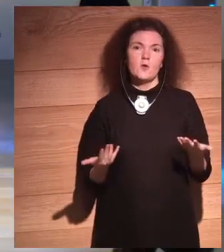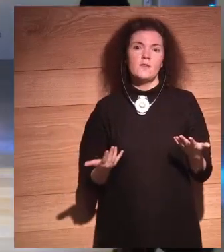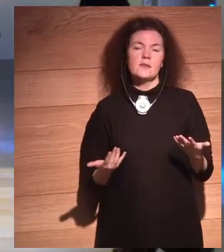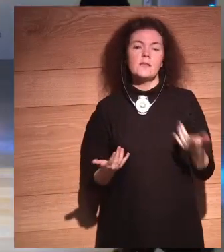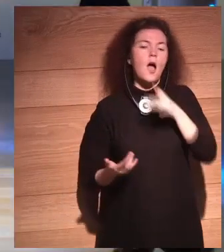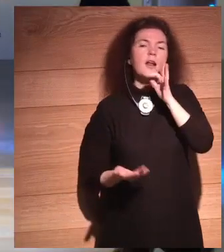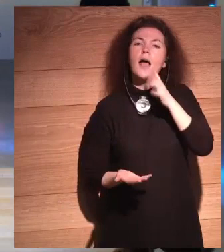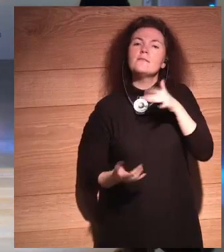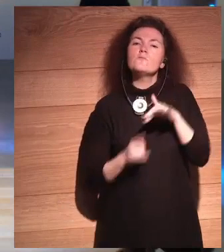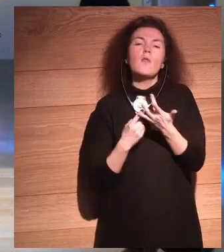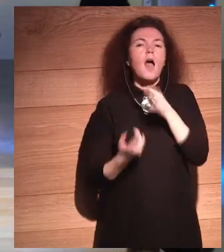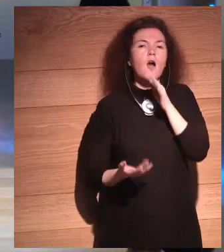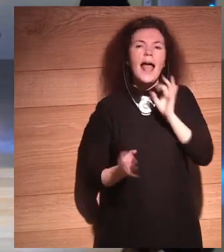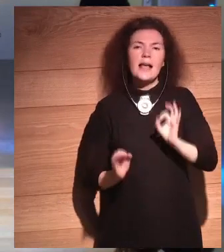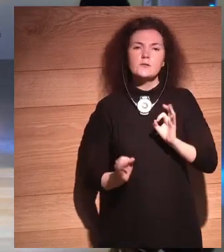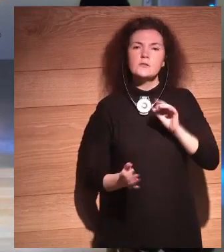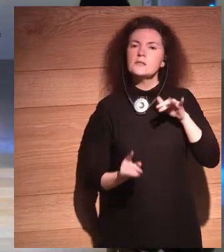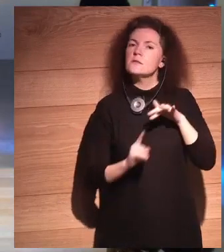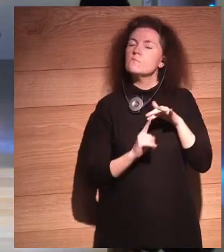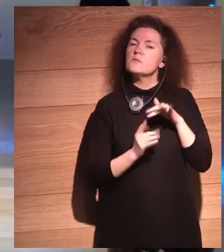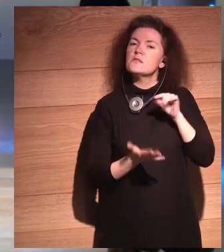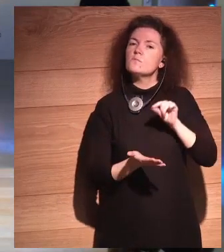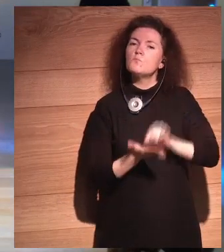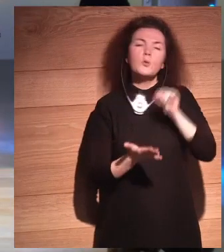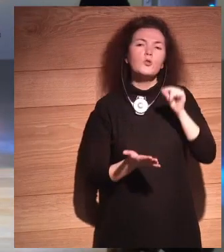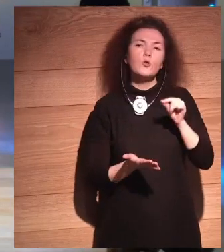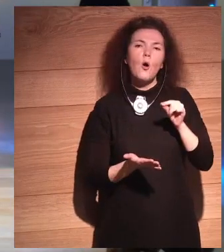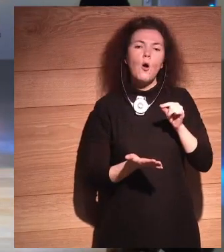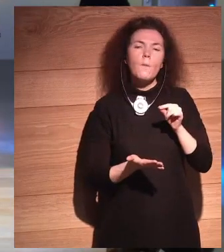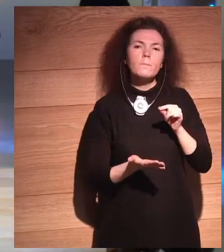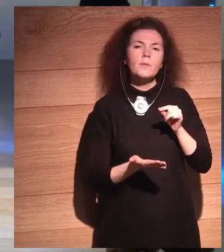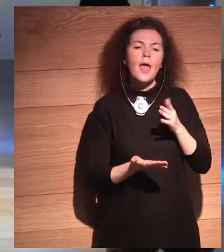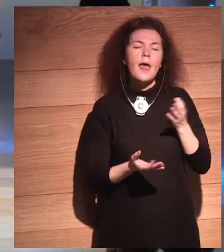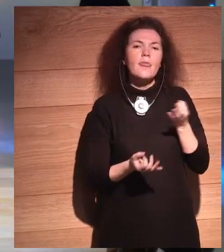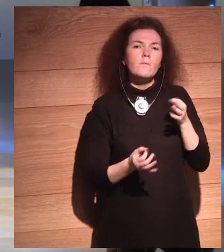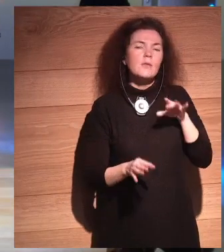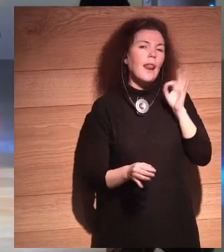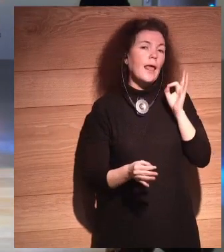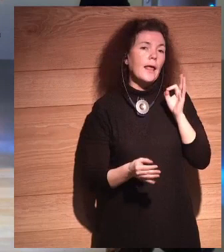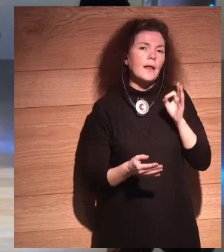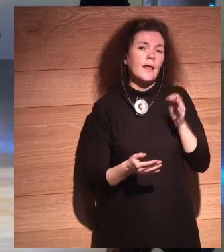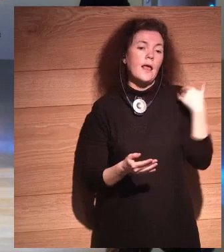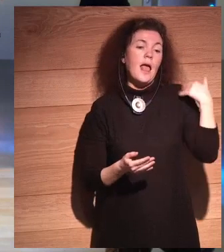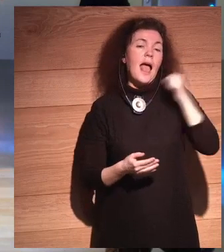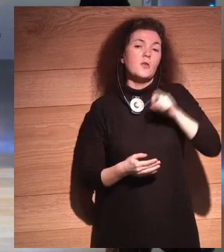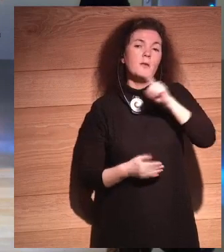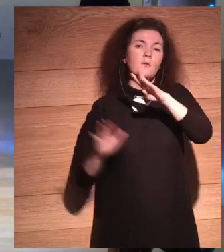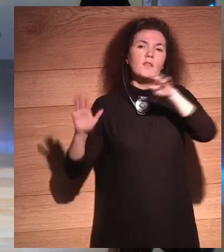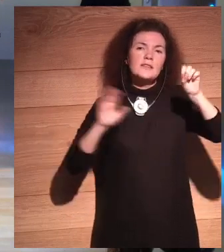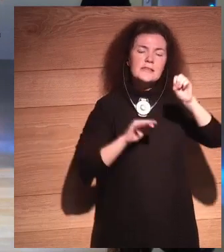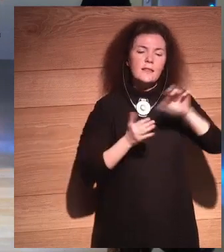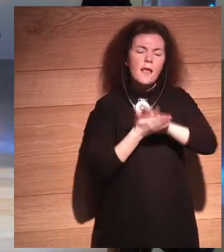have not kept up with our technology. Einstein has already talked about this in the 60s. But now it's finally true.